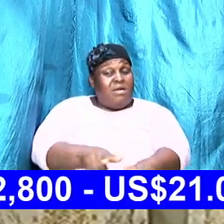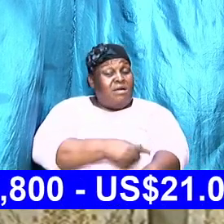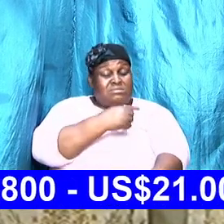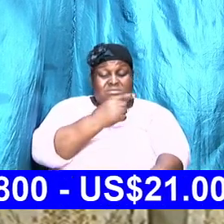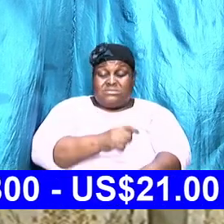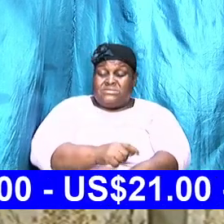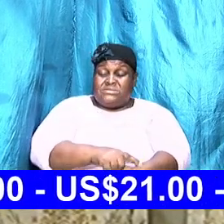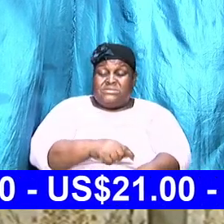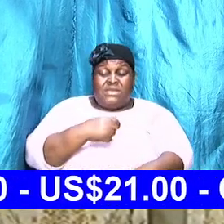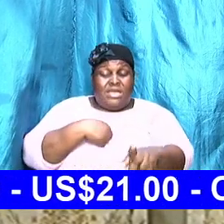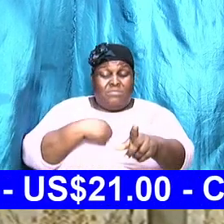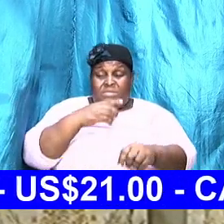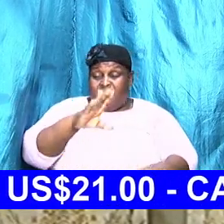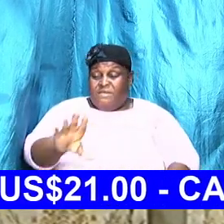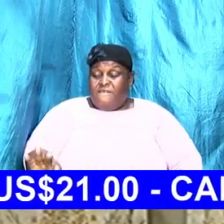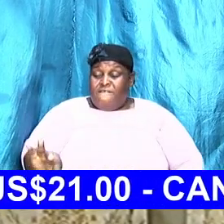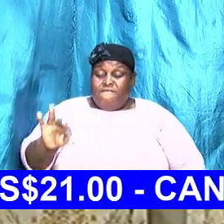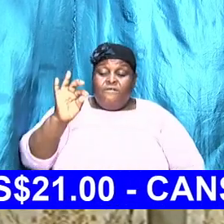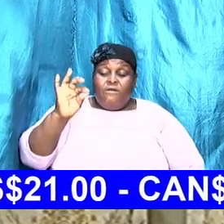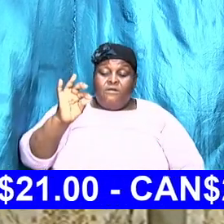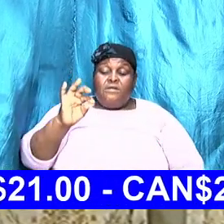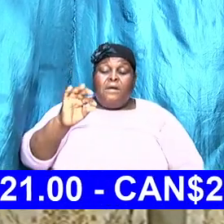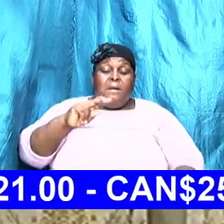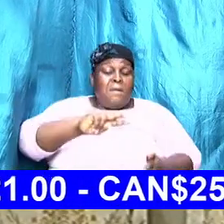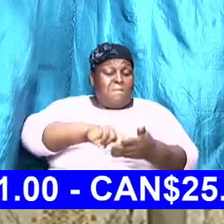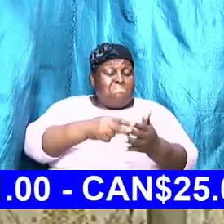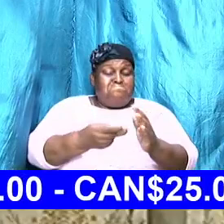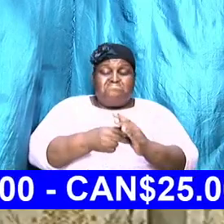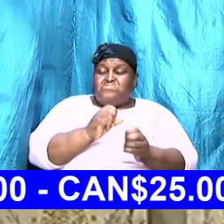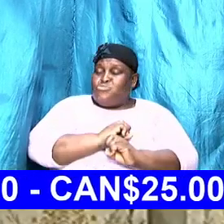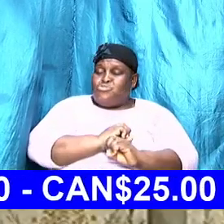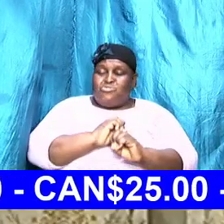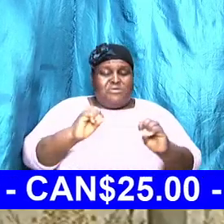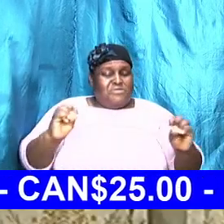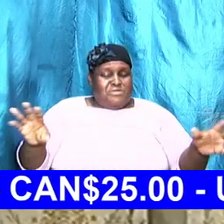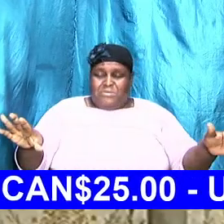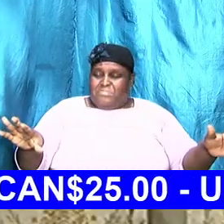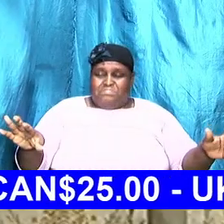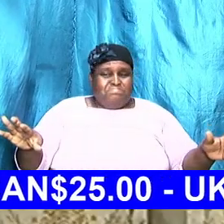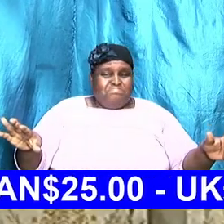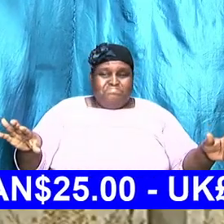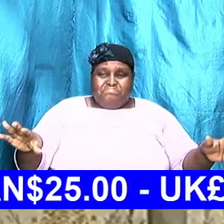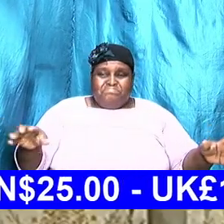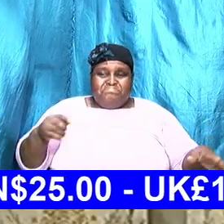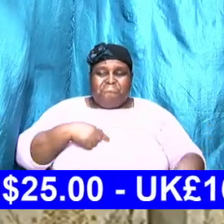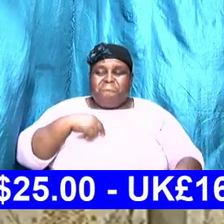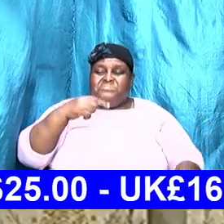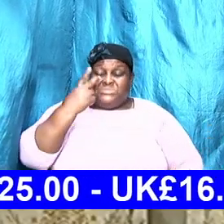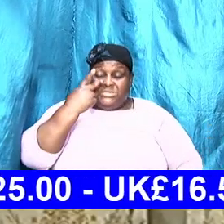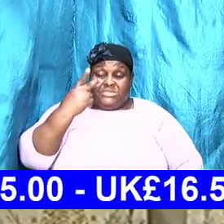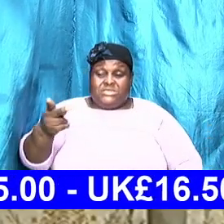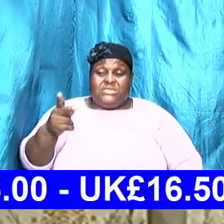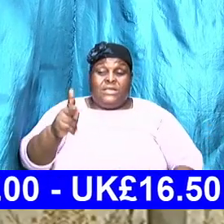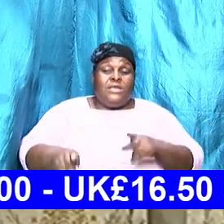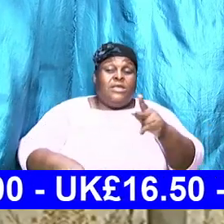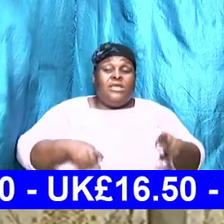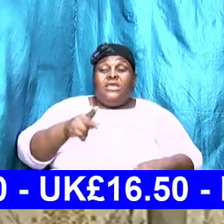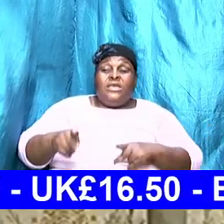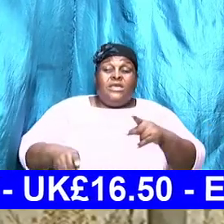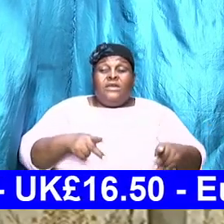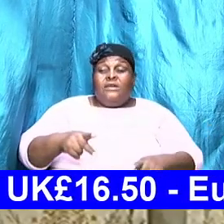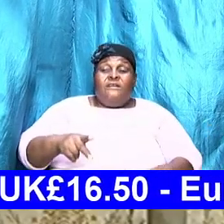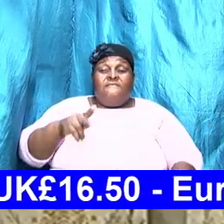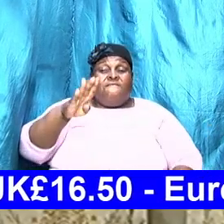found means nothing. Because I am seeing folks now, after 40